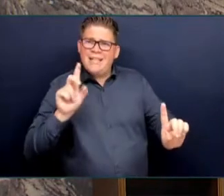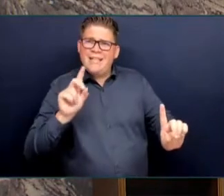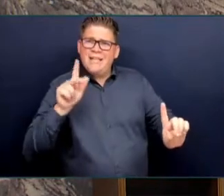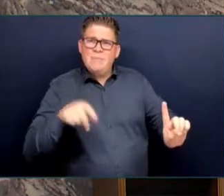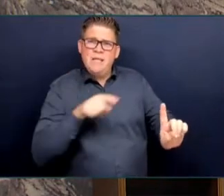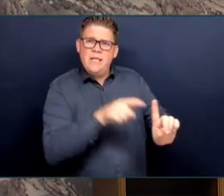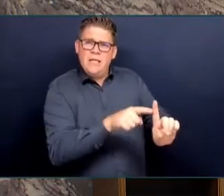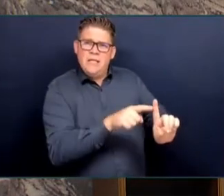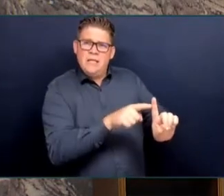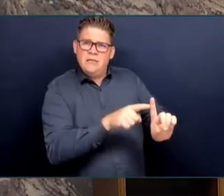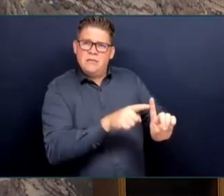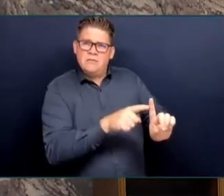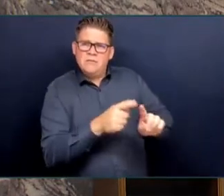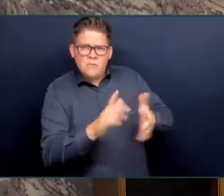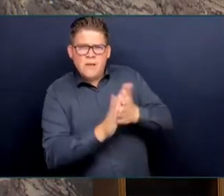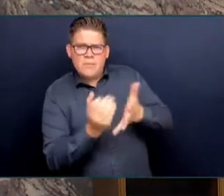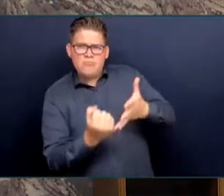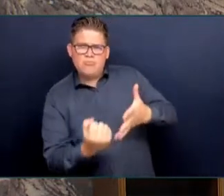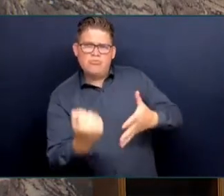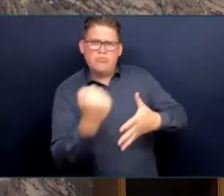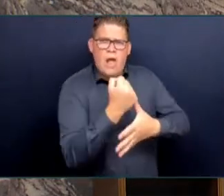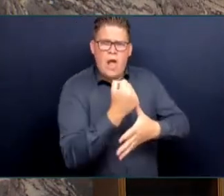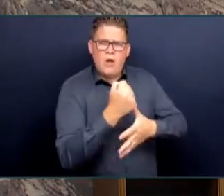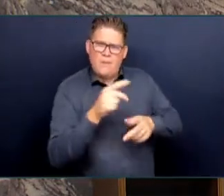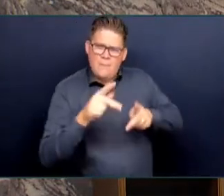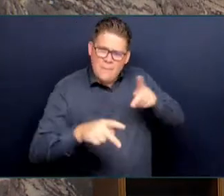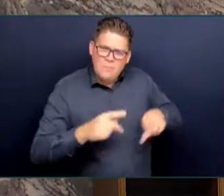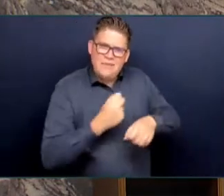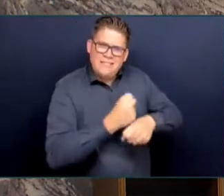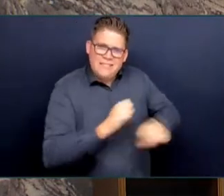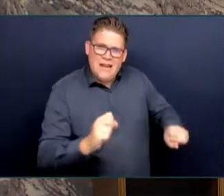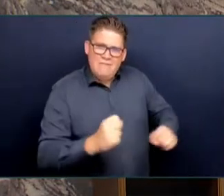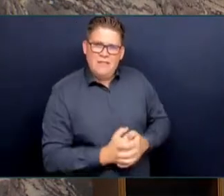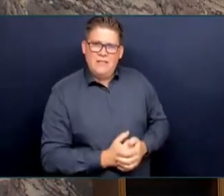the lawlessness and the chaos which is gripping communities all over British Columbia.